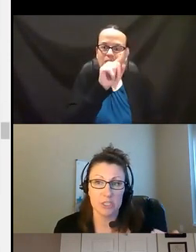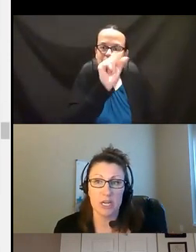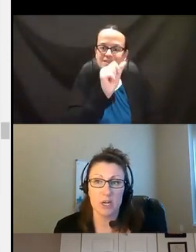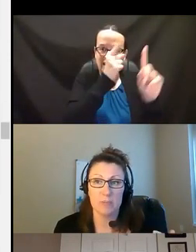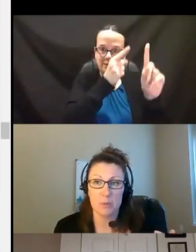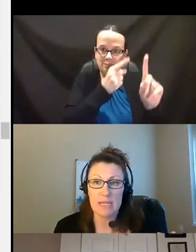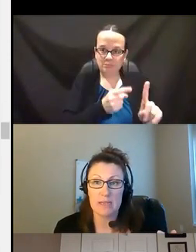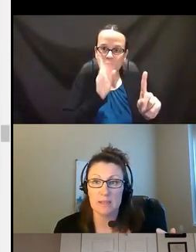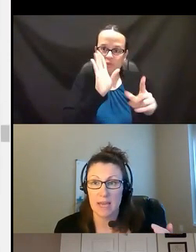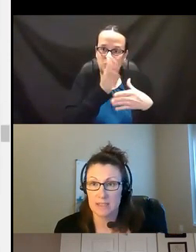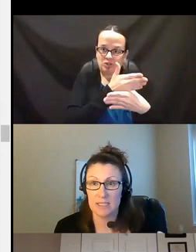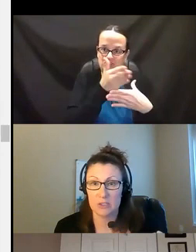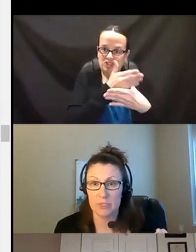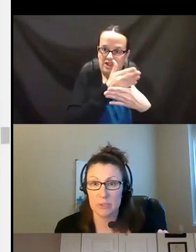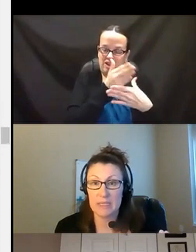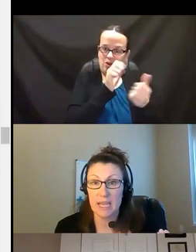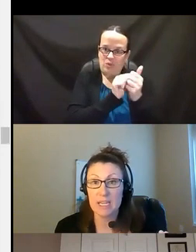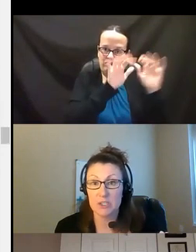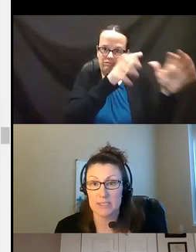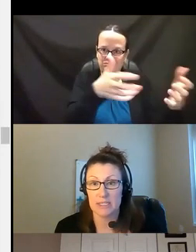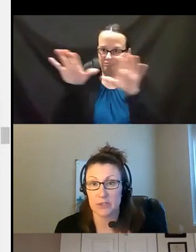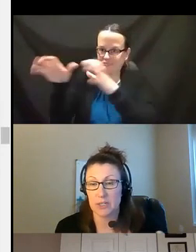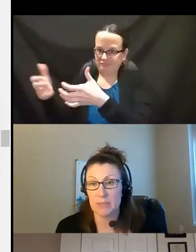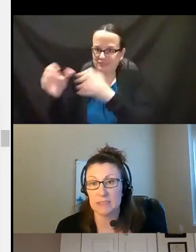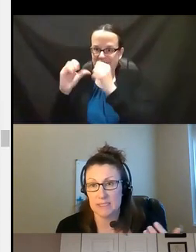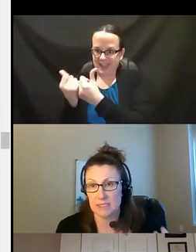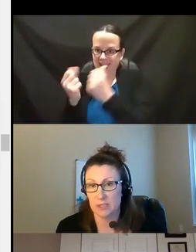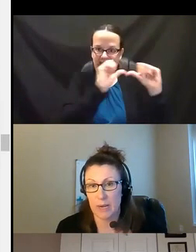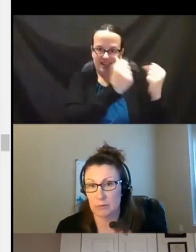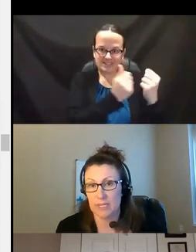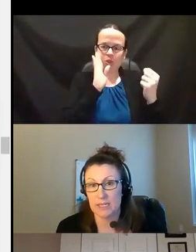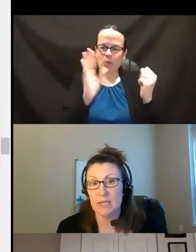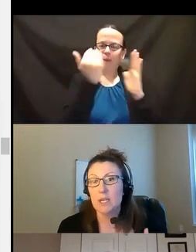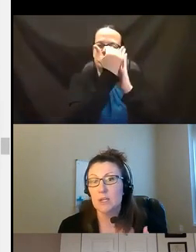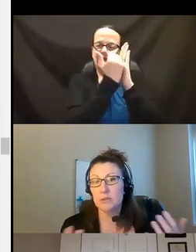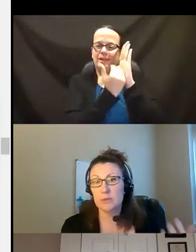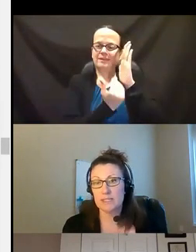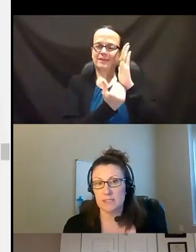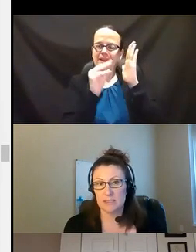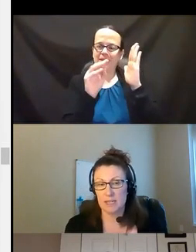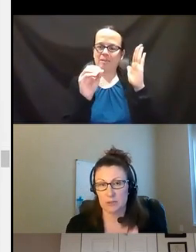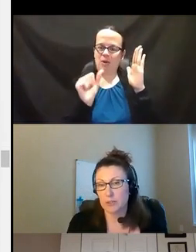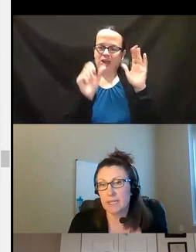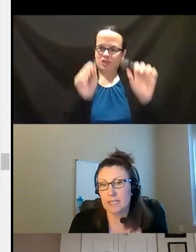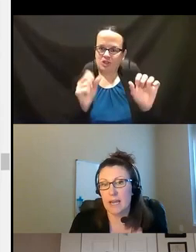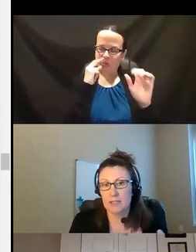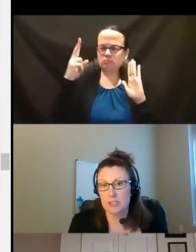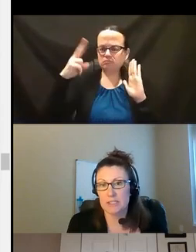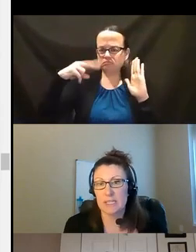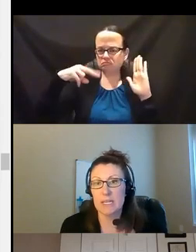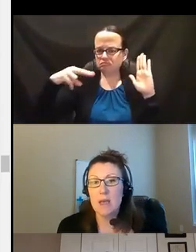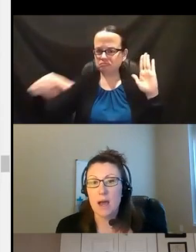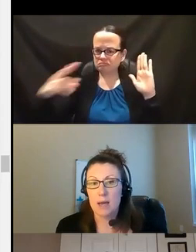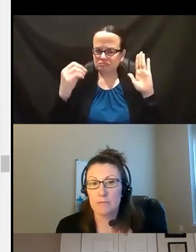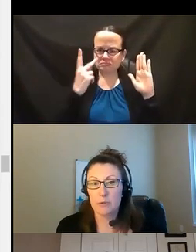actually share between the entities or between the agencies are going to be listed throughout this. So you guys can take a look at that and